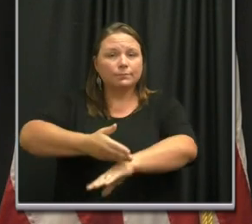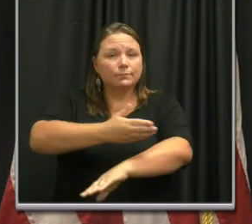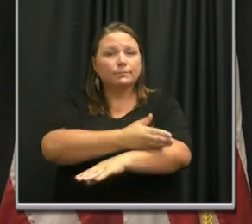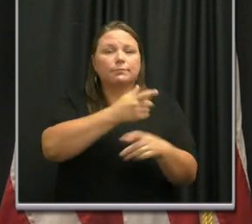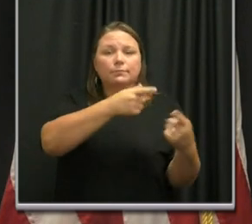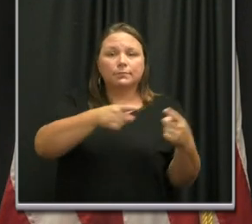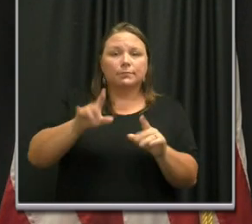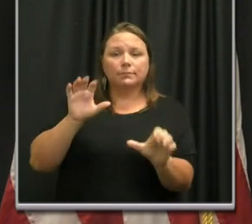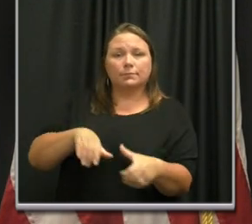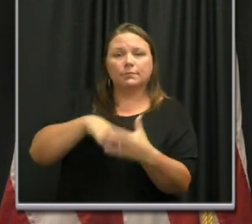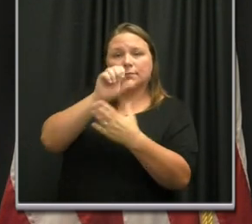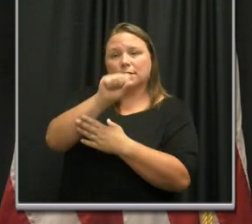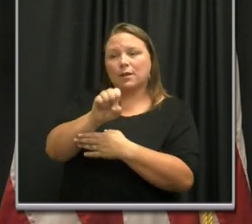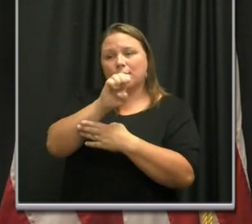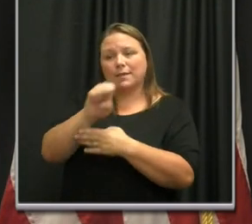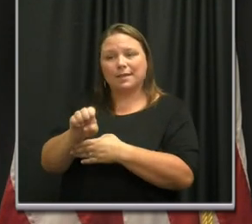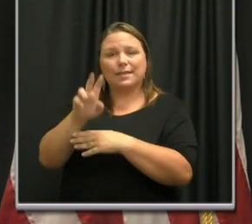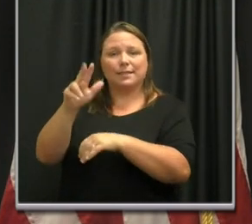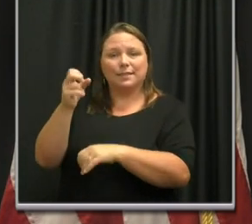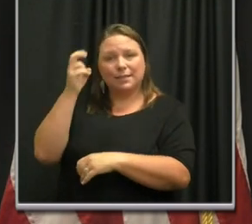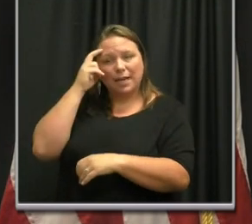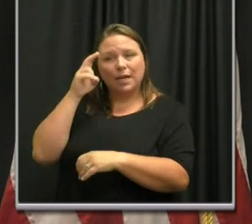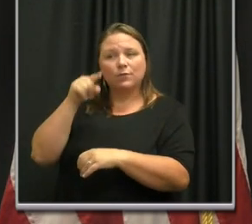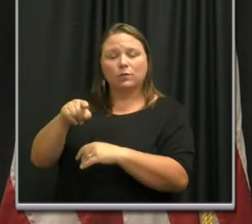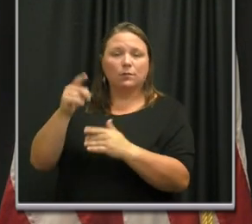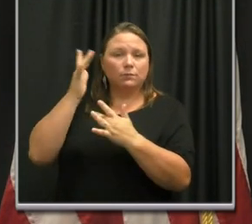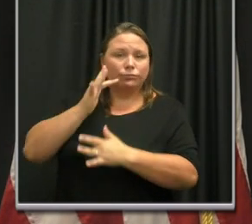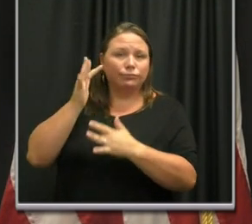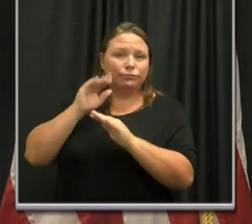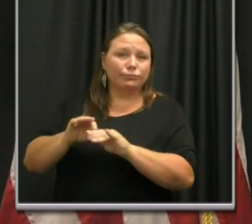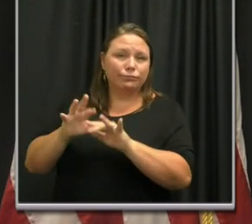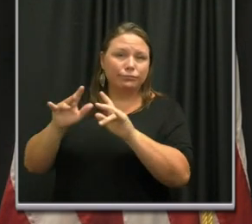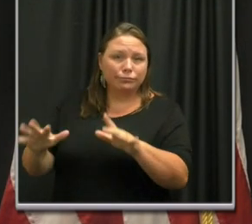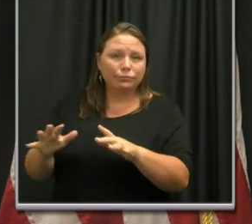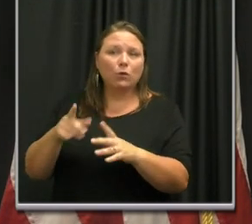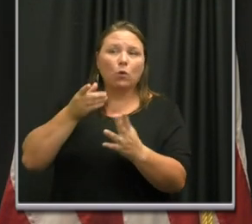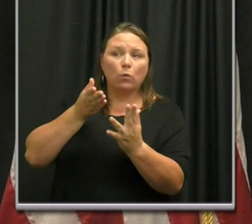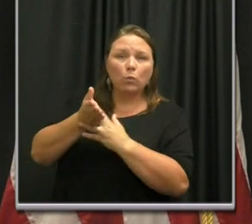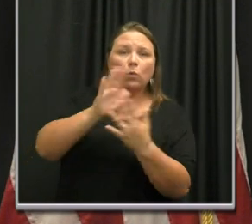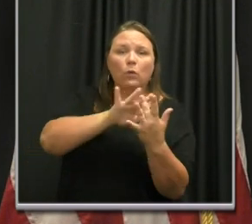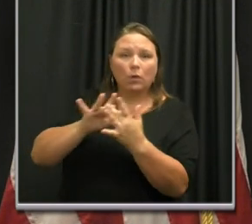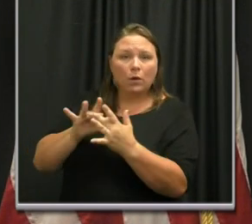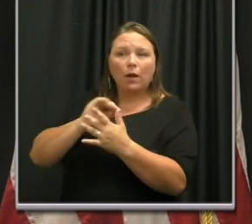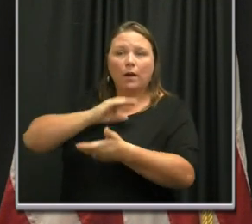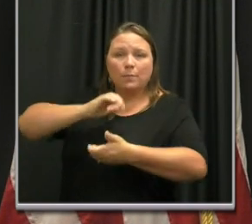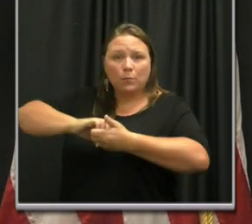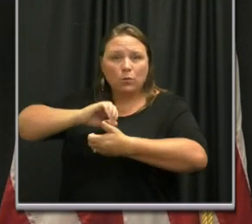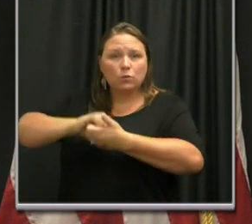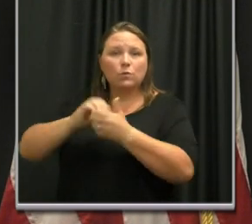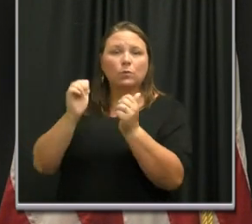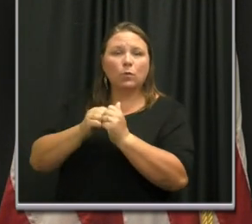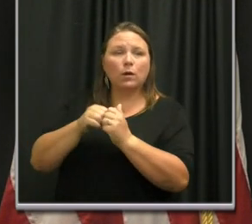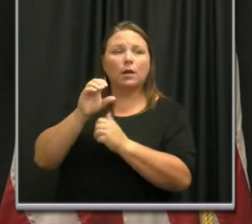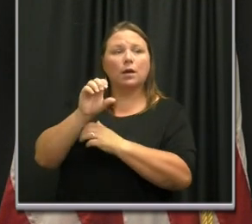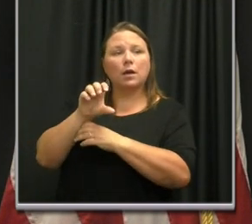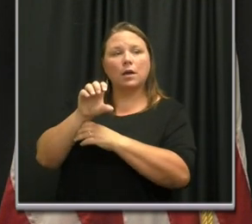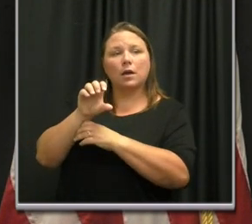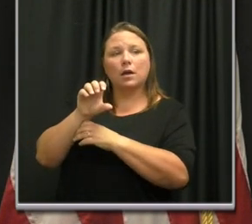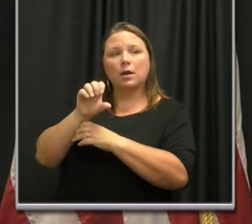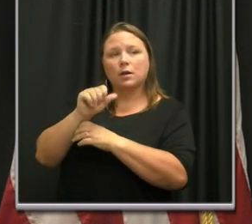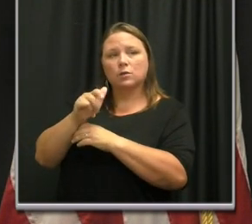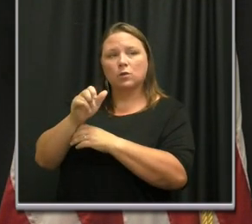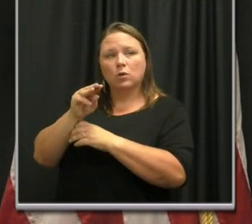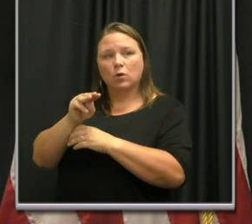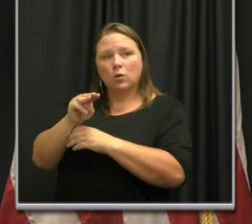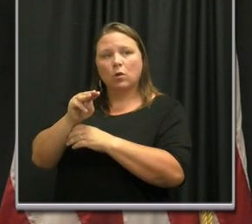hotspot in southeast Nashville through education and outreach campaigns in partnership with Salome Health and the